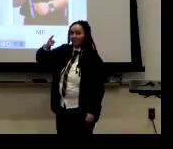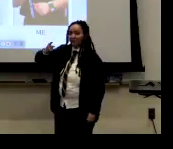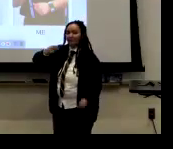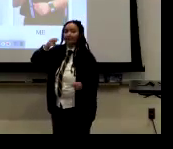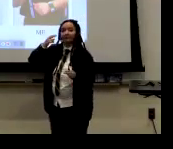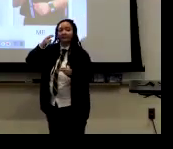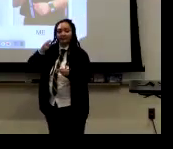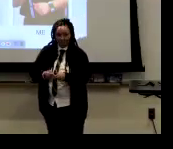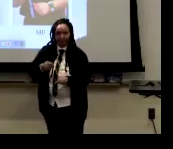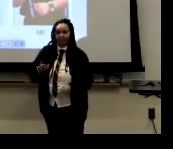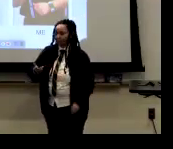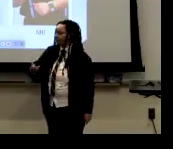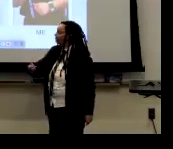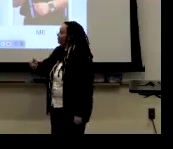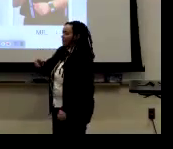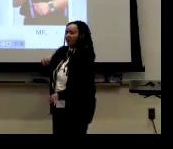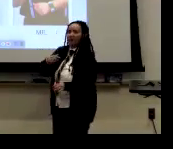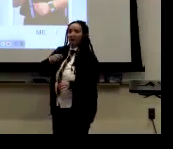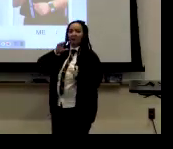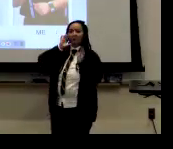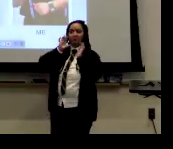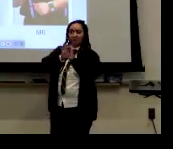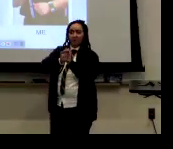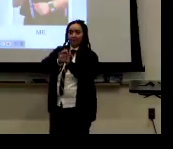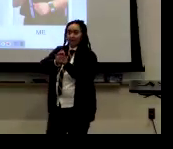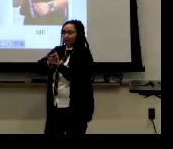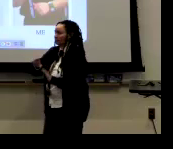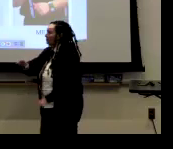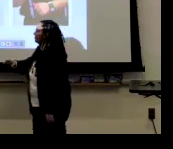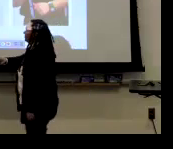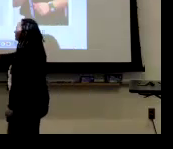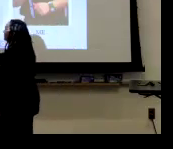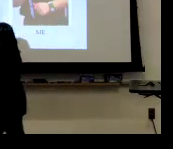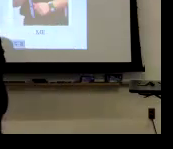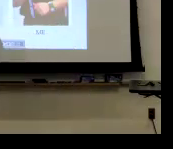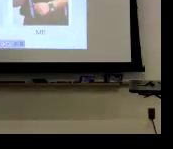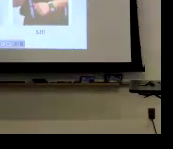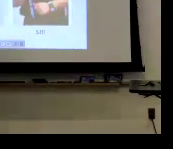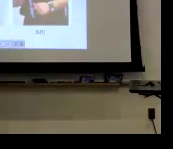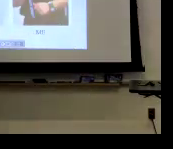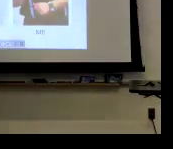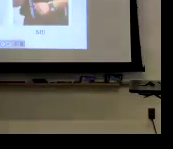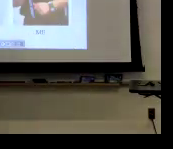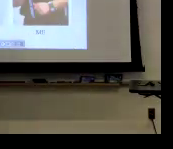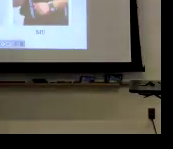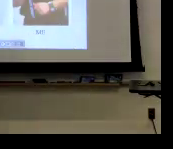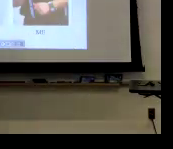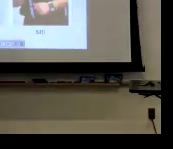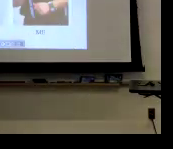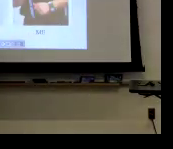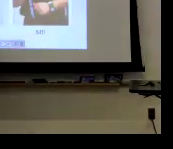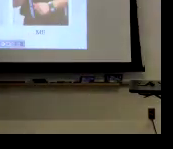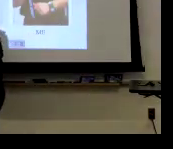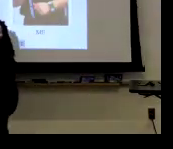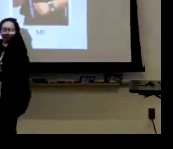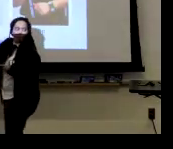variations of how they introduced themselves. So this first one is just name. And in this picture, see the elbow?